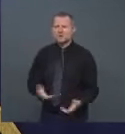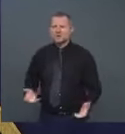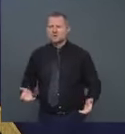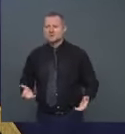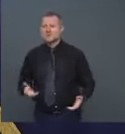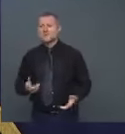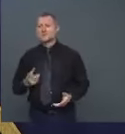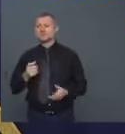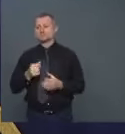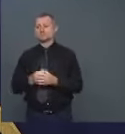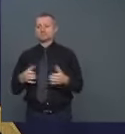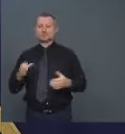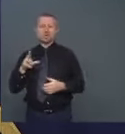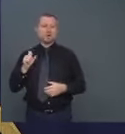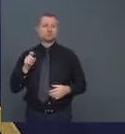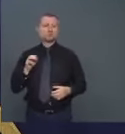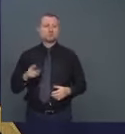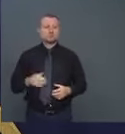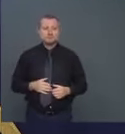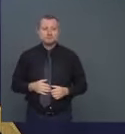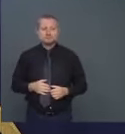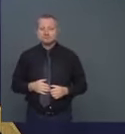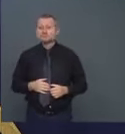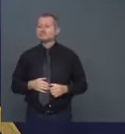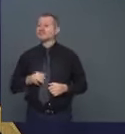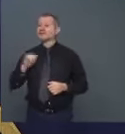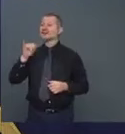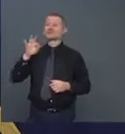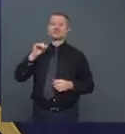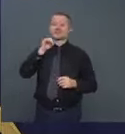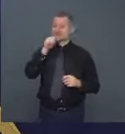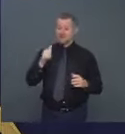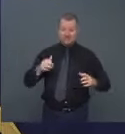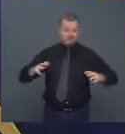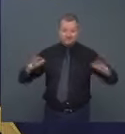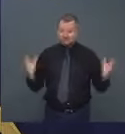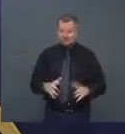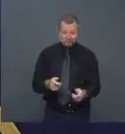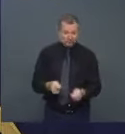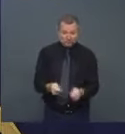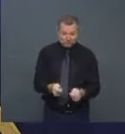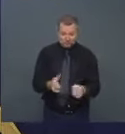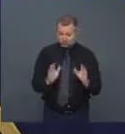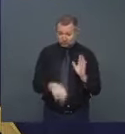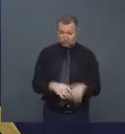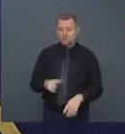If you do not now control and attack the cluster, you have community spread.